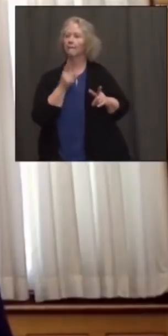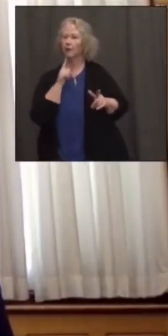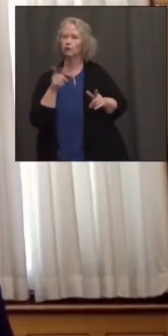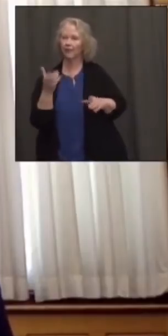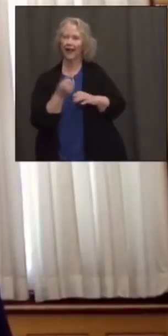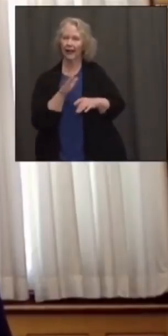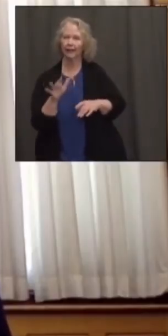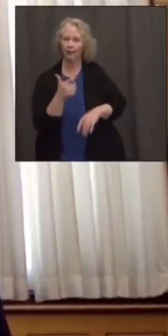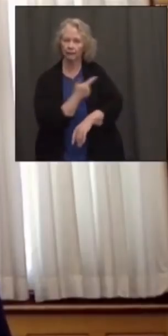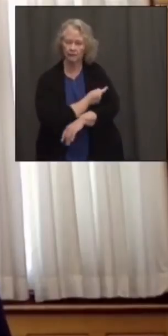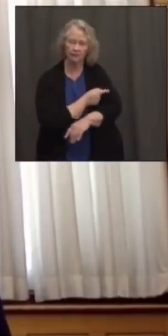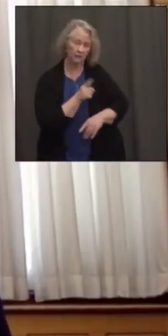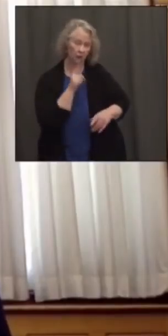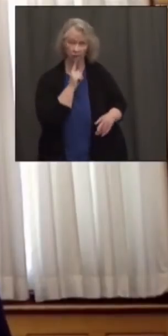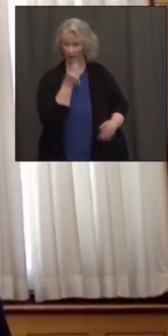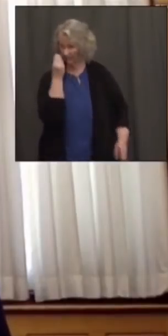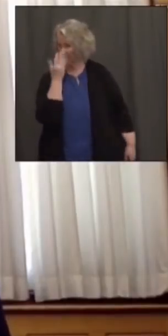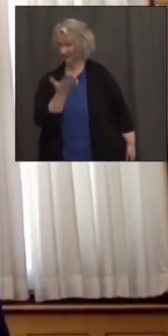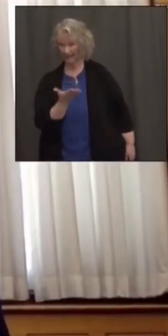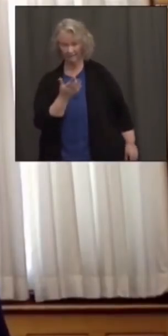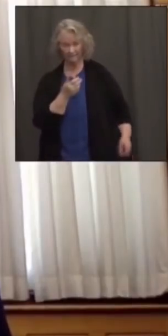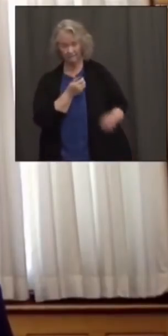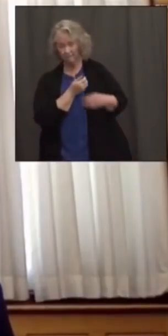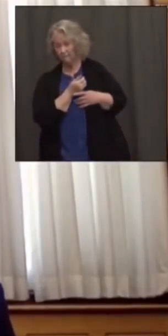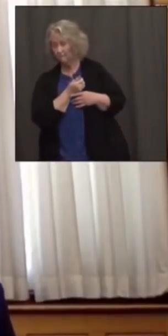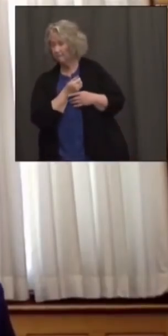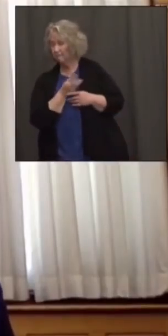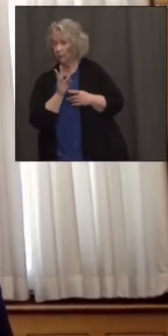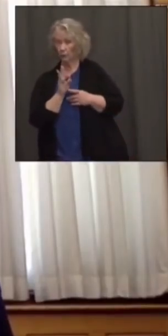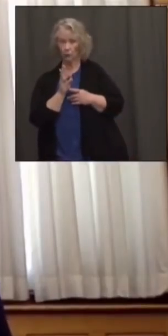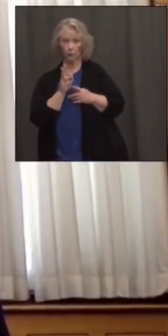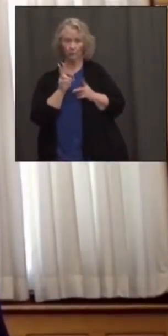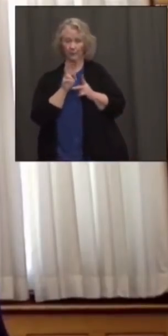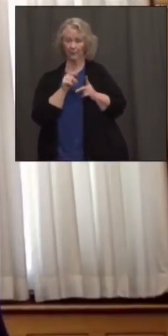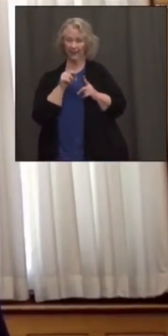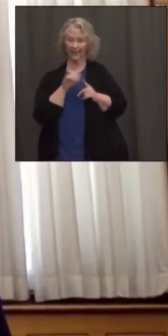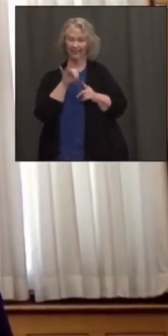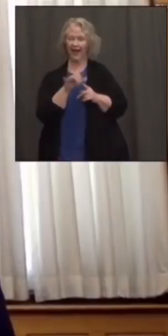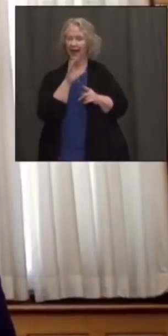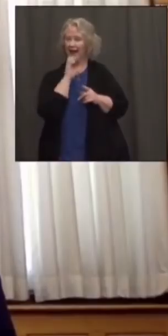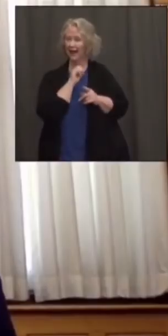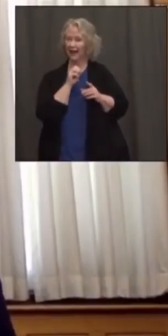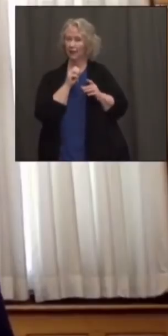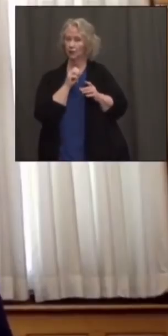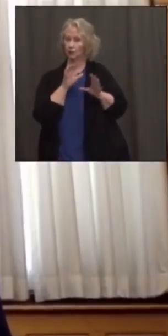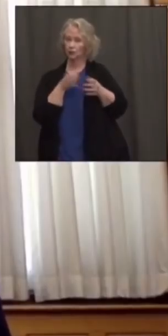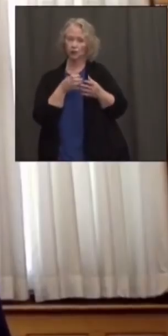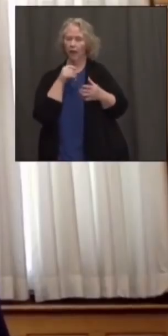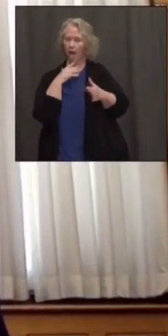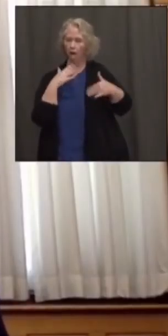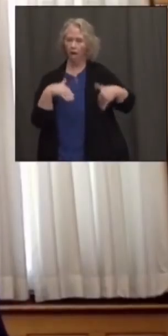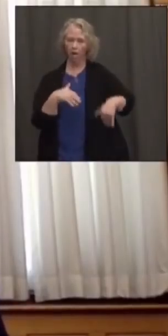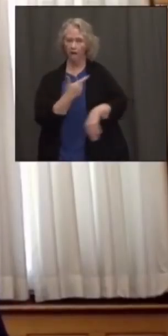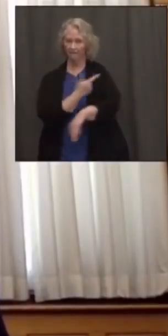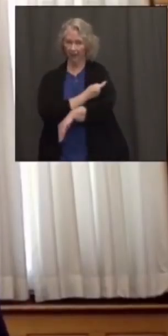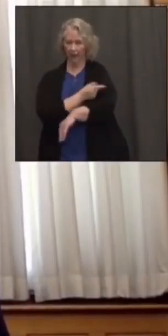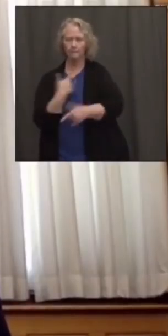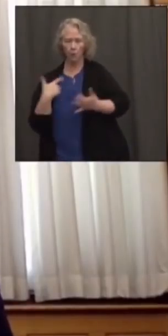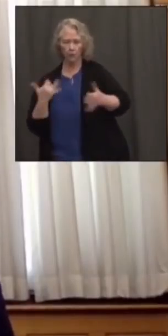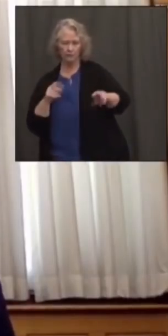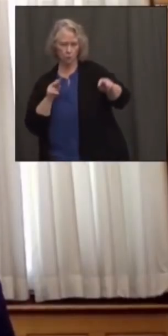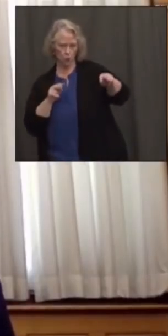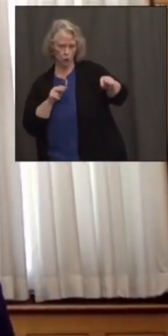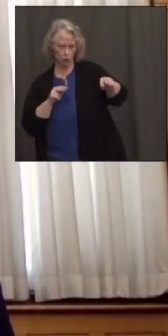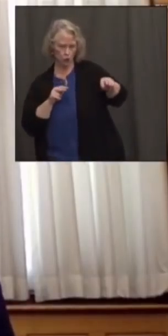fortunately, there's very few people left in the state in those older age groups who are not yet vaccinated. But we're going to continue to stay on top of it to make sure we don't see